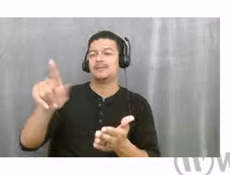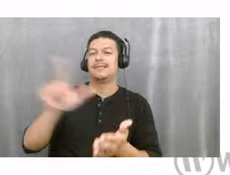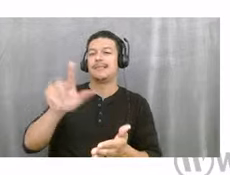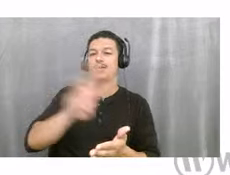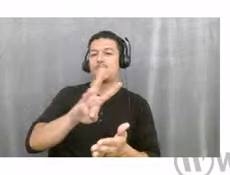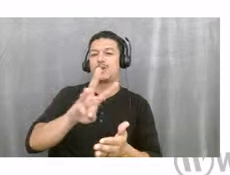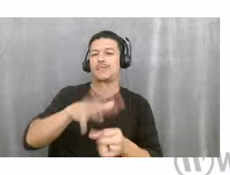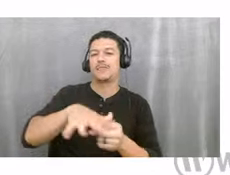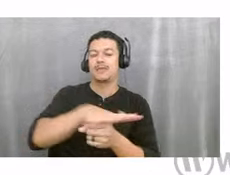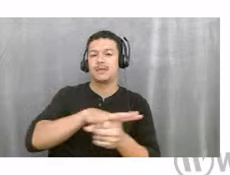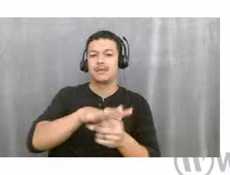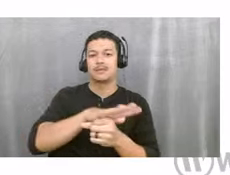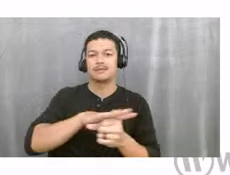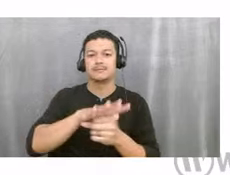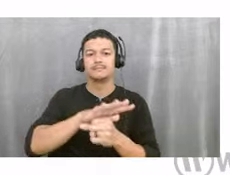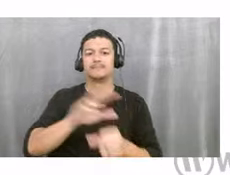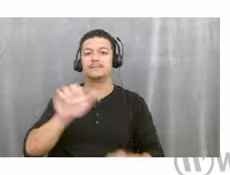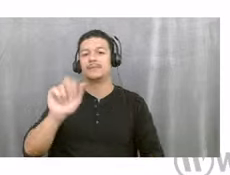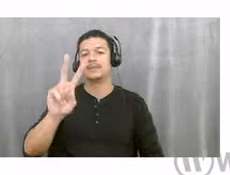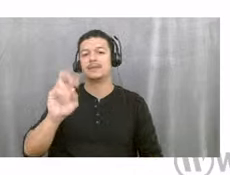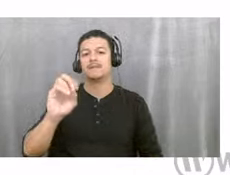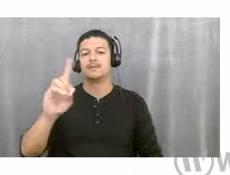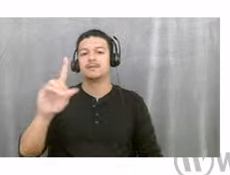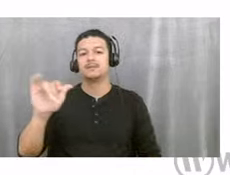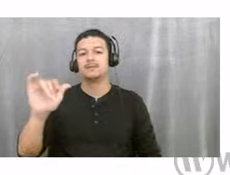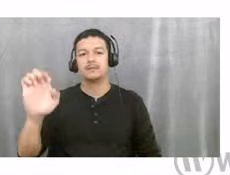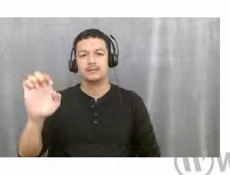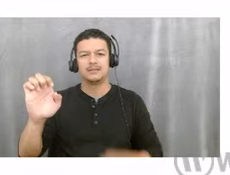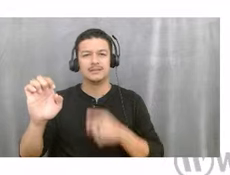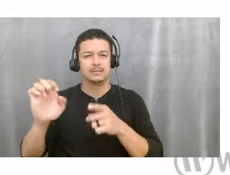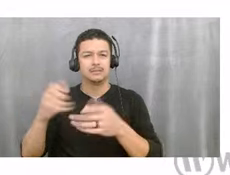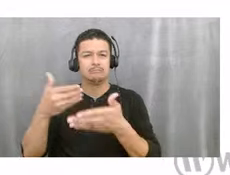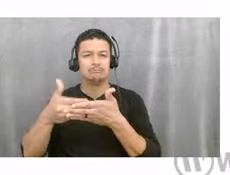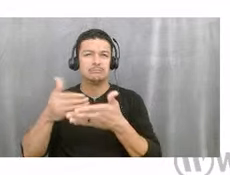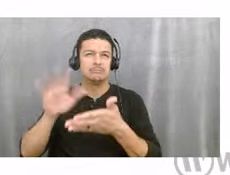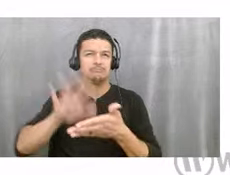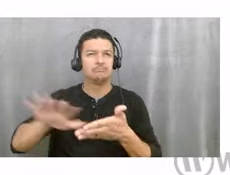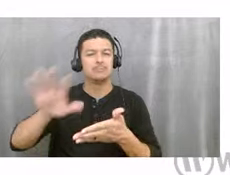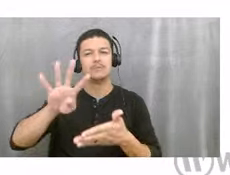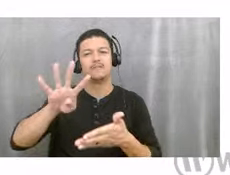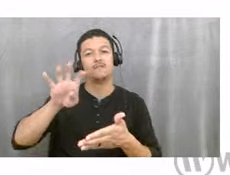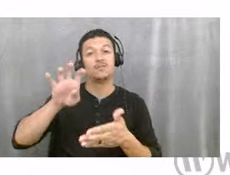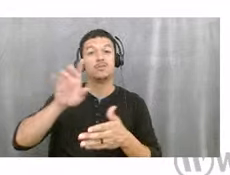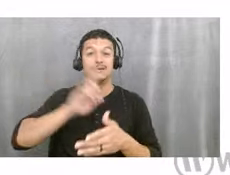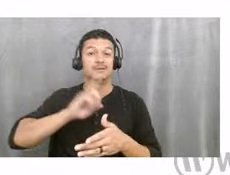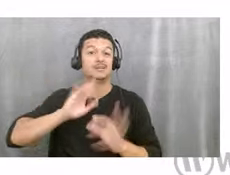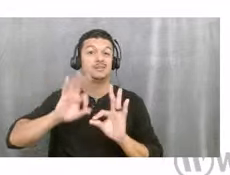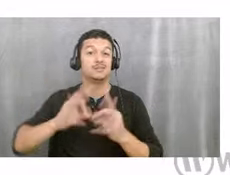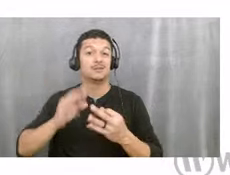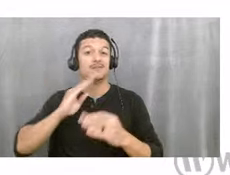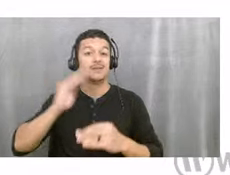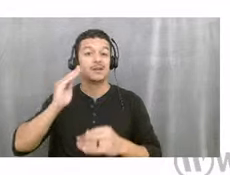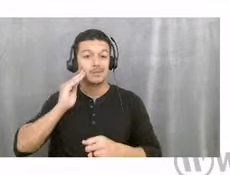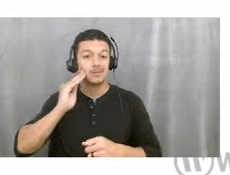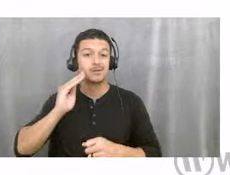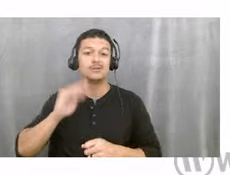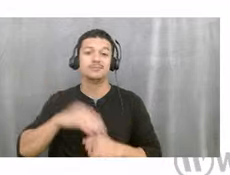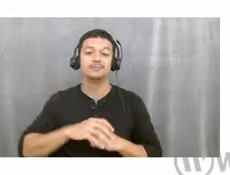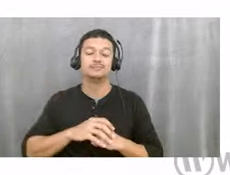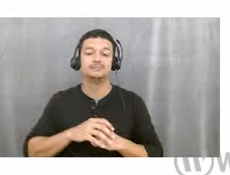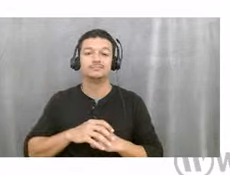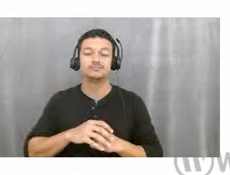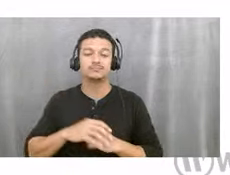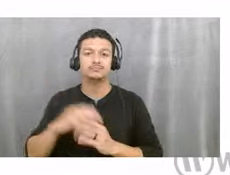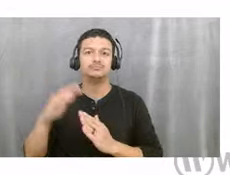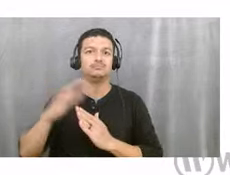Avondale at Avenir, which is close to 400 single-family homes in Avenir, which is the premier master plan community up in Palm Beach